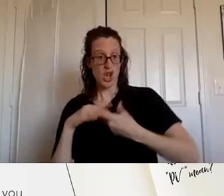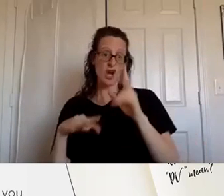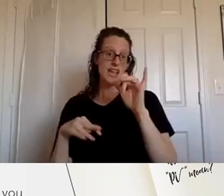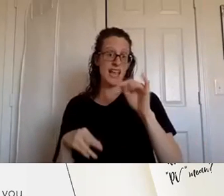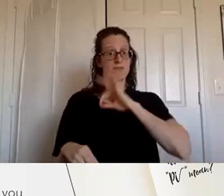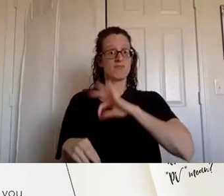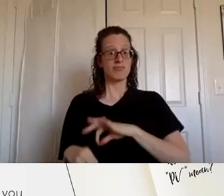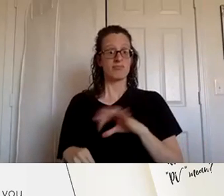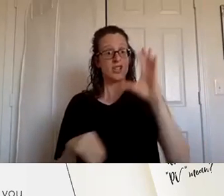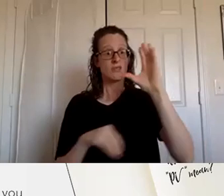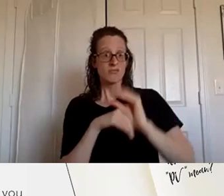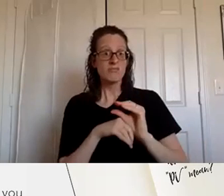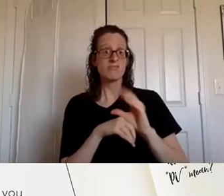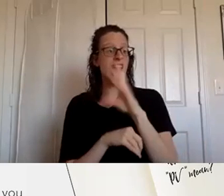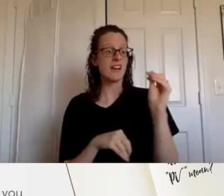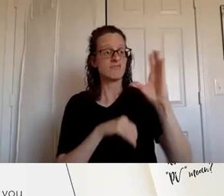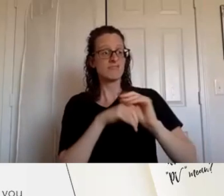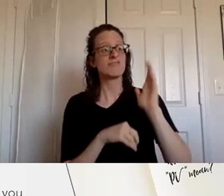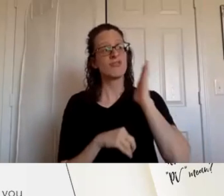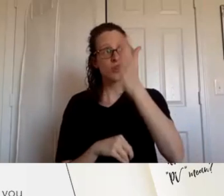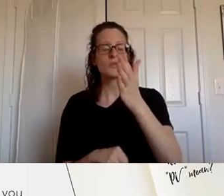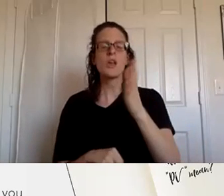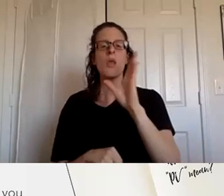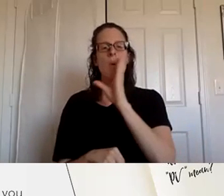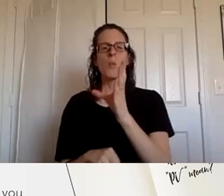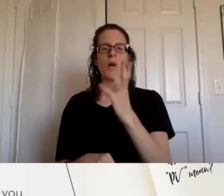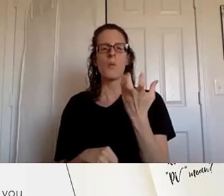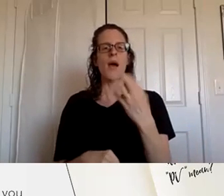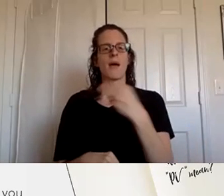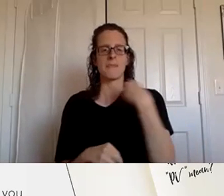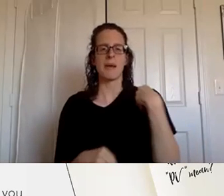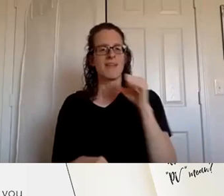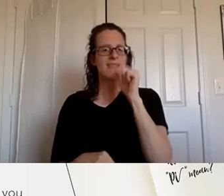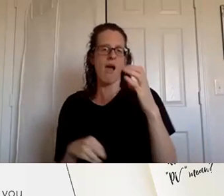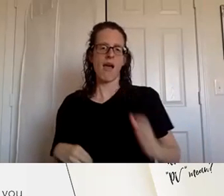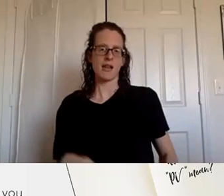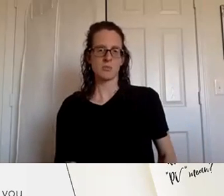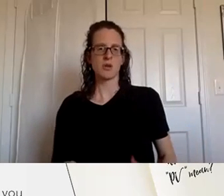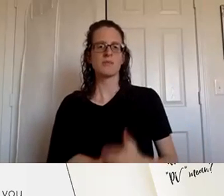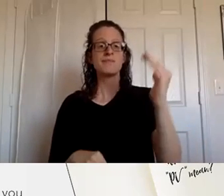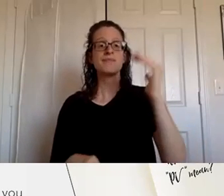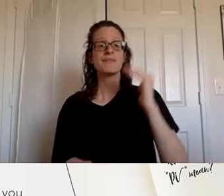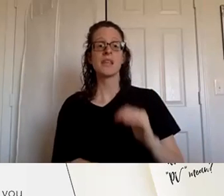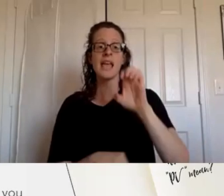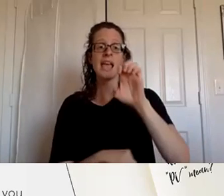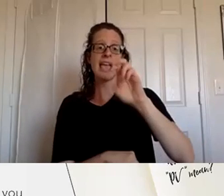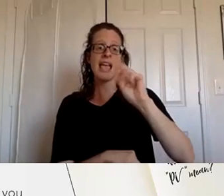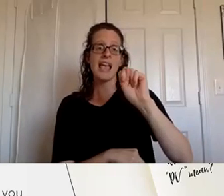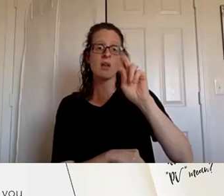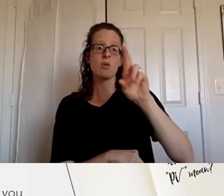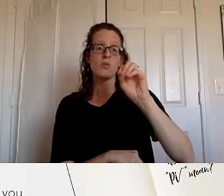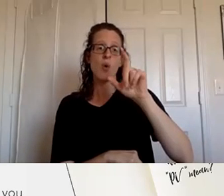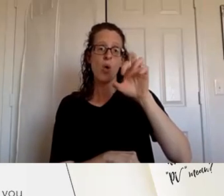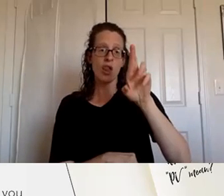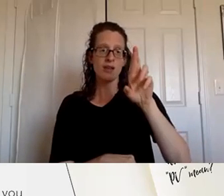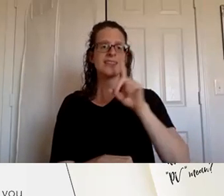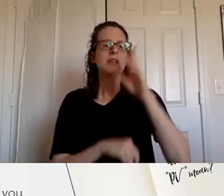so um enroller is the distributor responsible for signing the new member